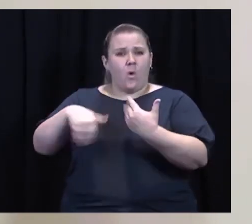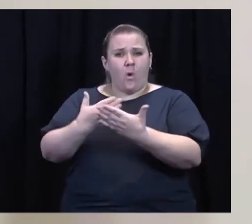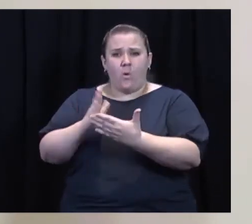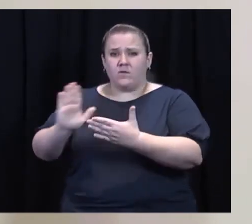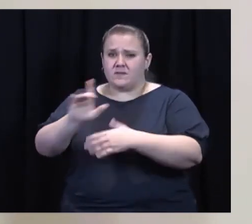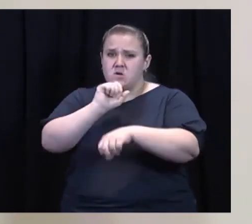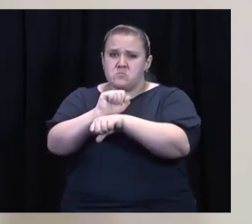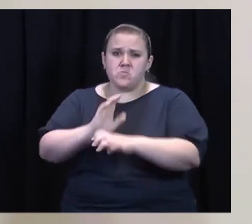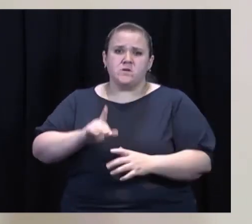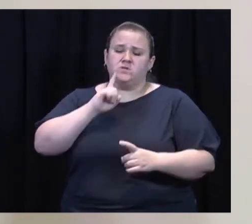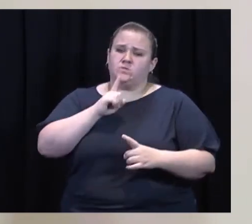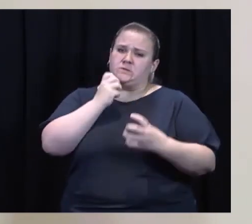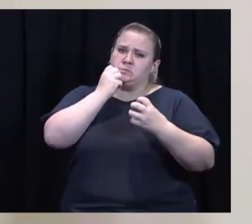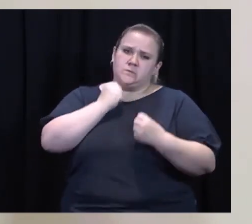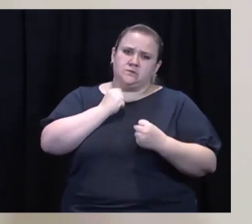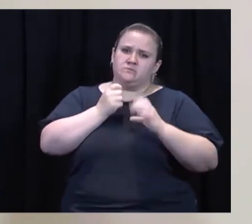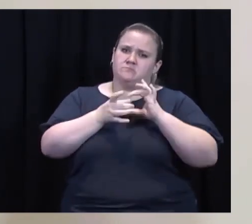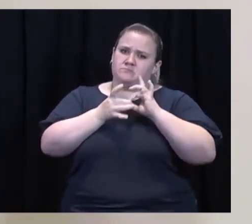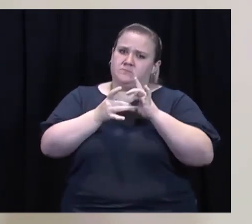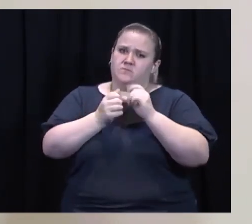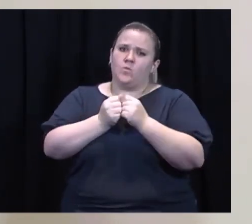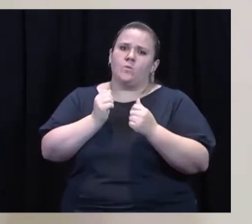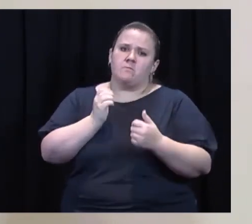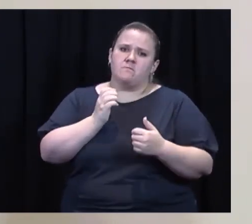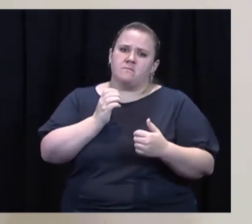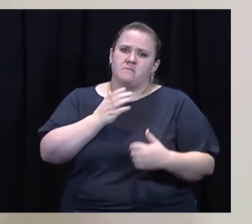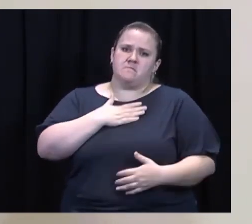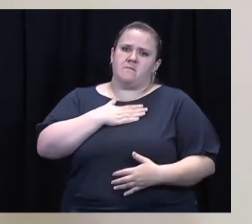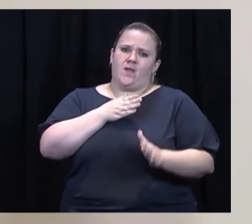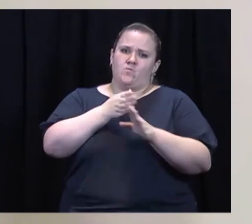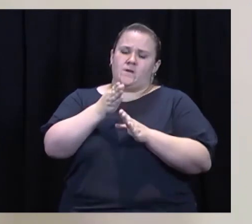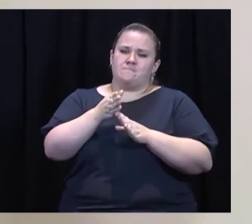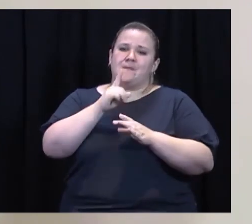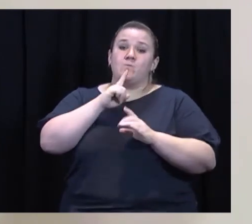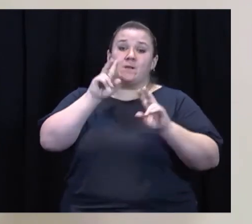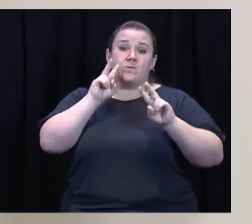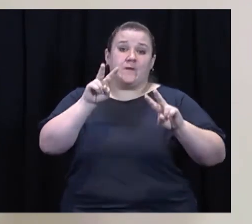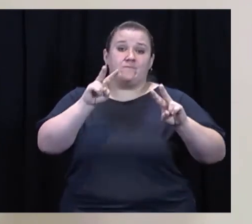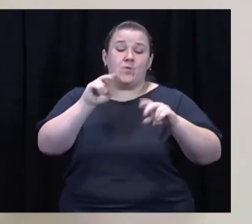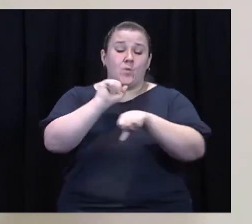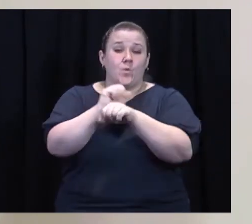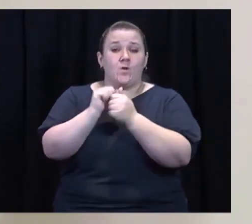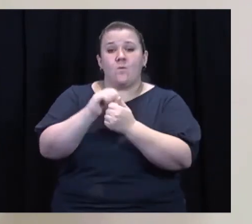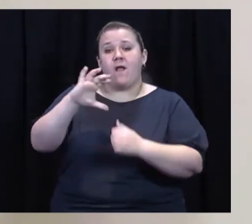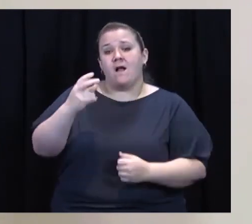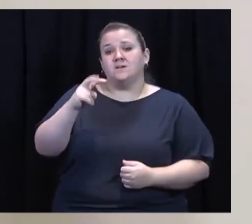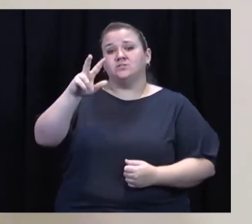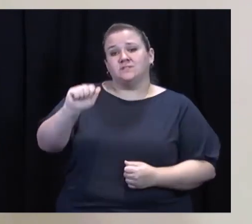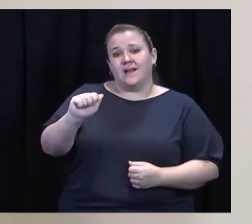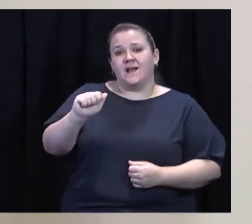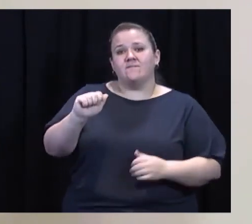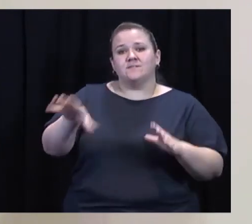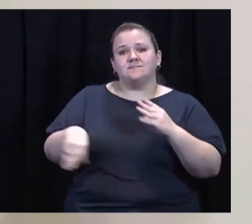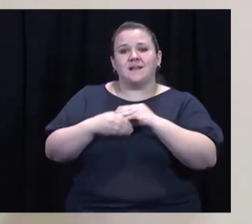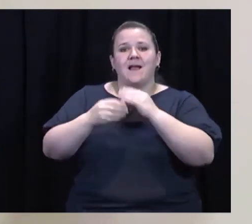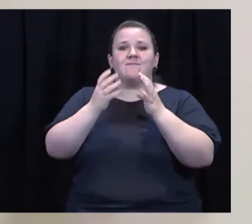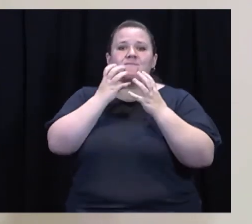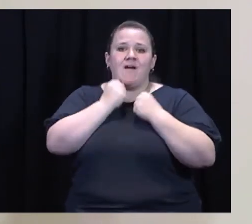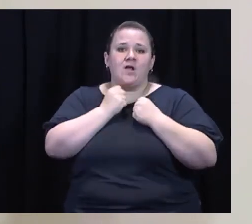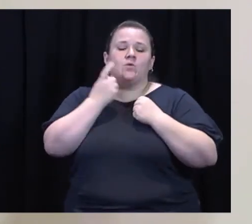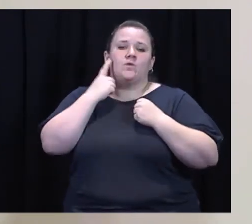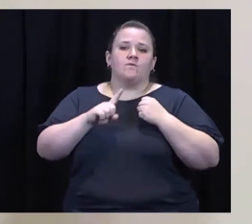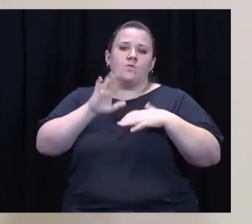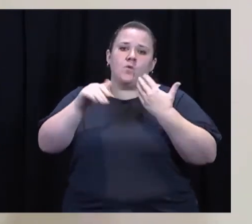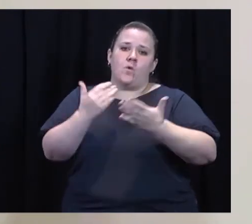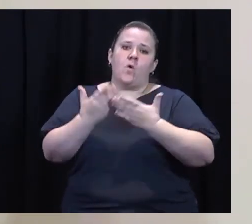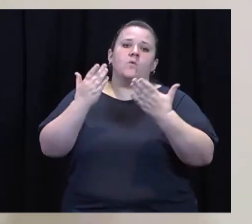wonderful and invaluable service partner from the beginning of my career. I very much look forward to working with the Achieva community to add value to the